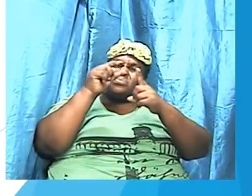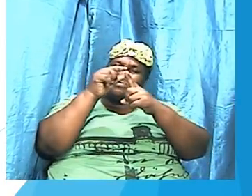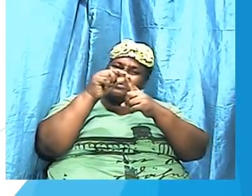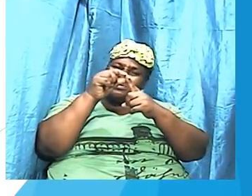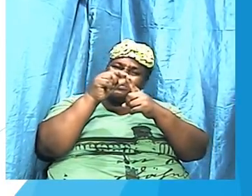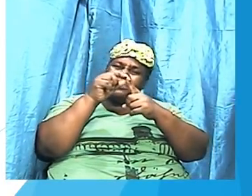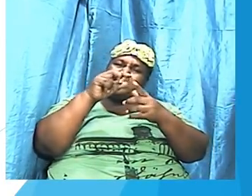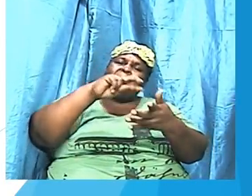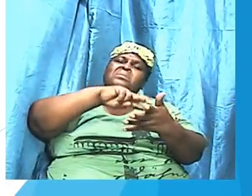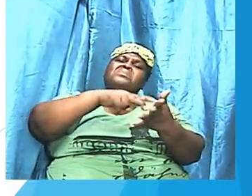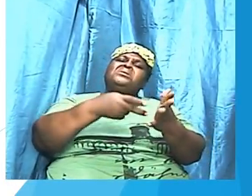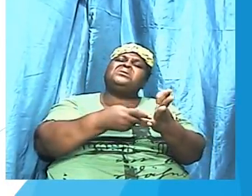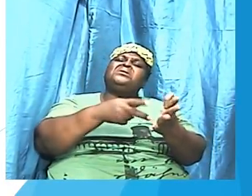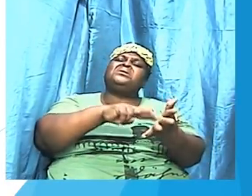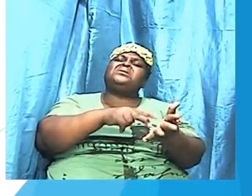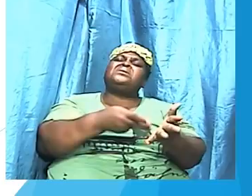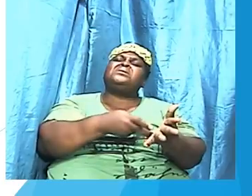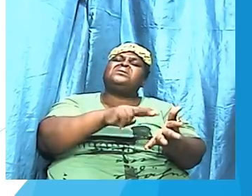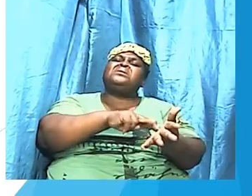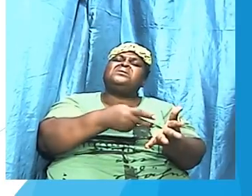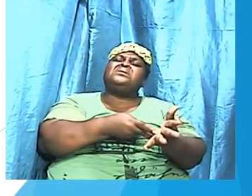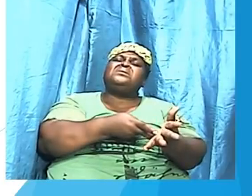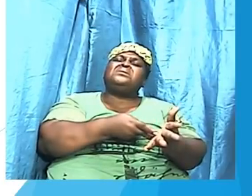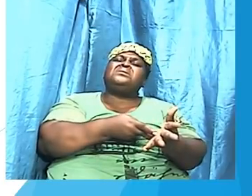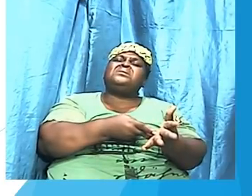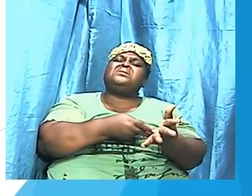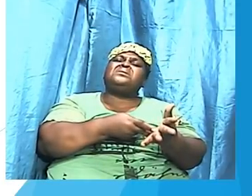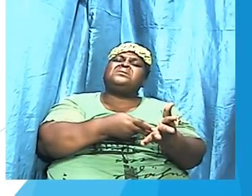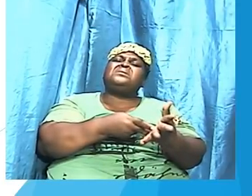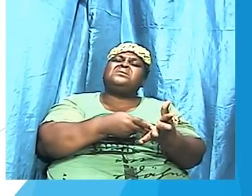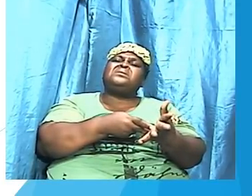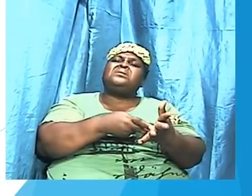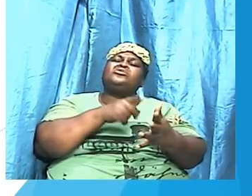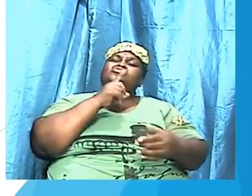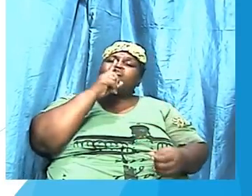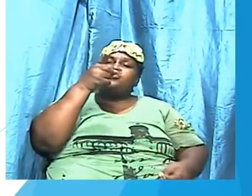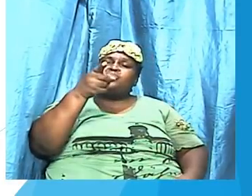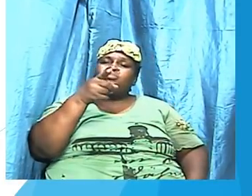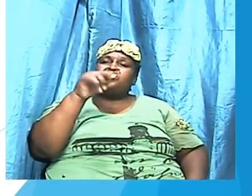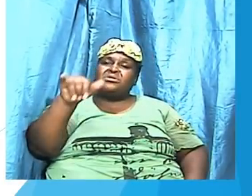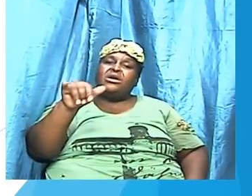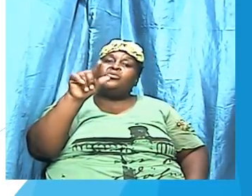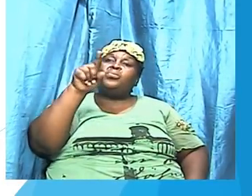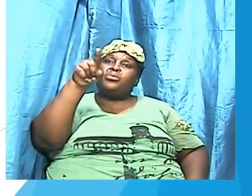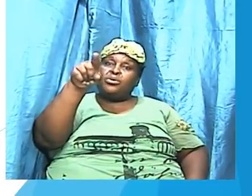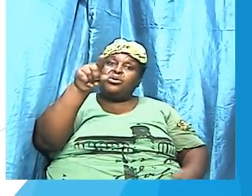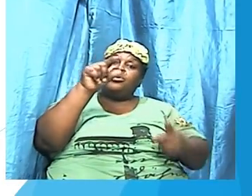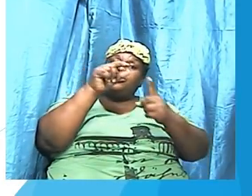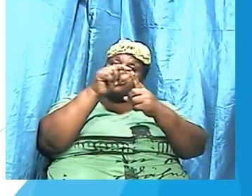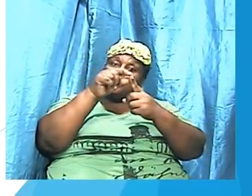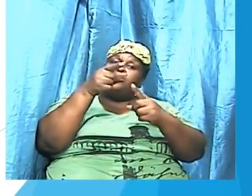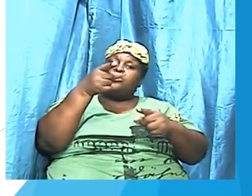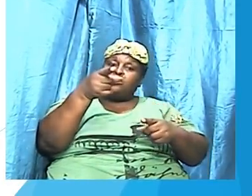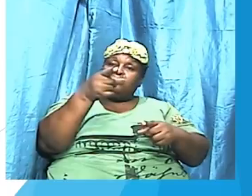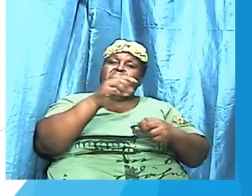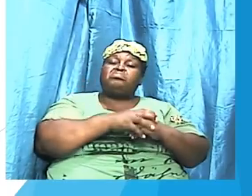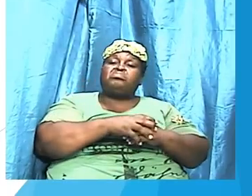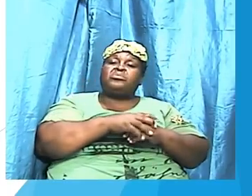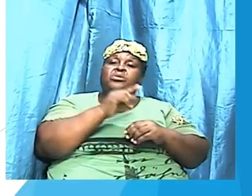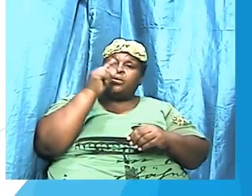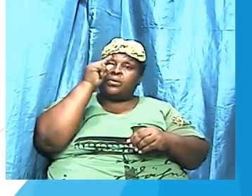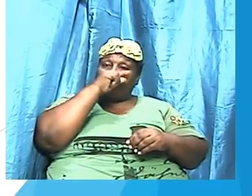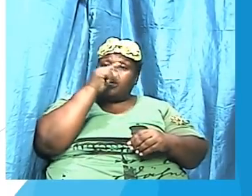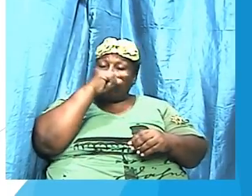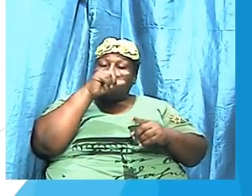means. in fact, it should be that word should be actually the Greek